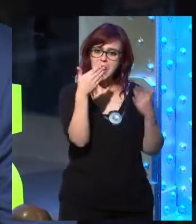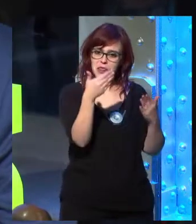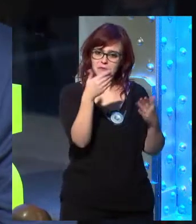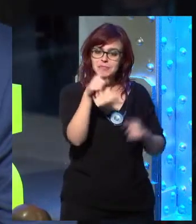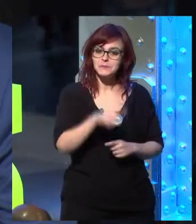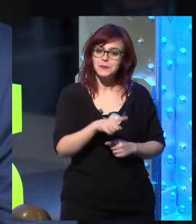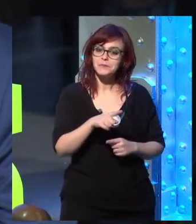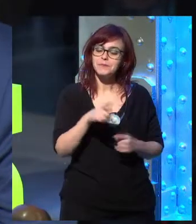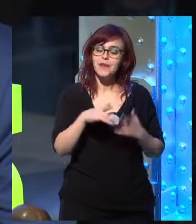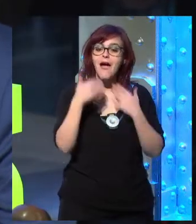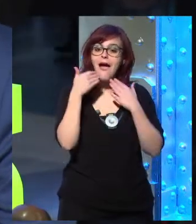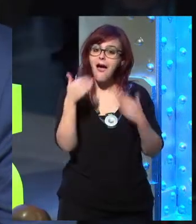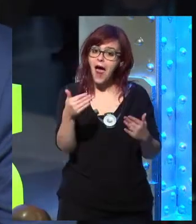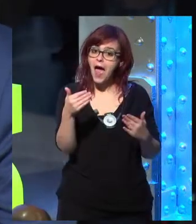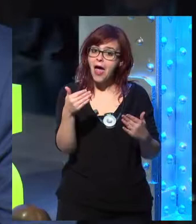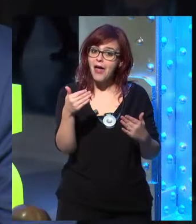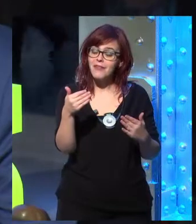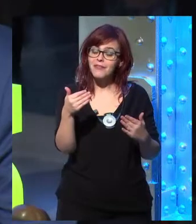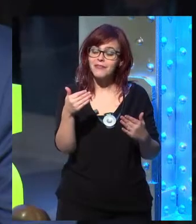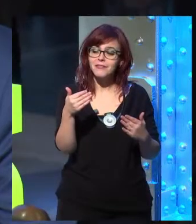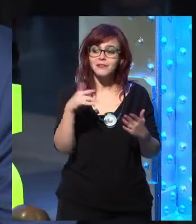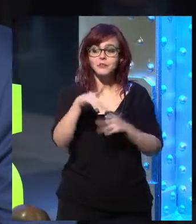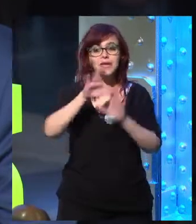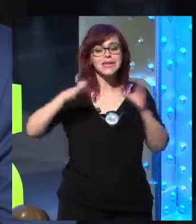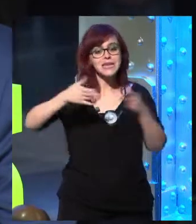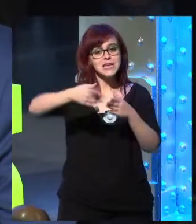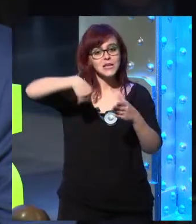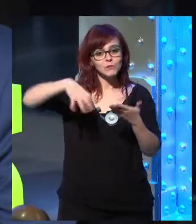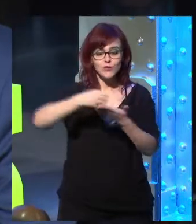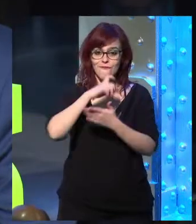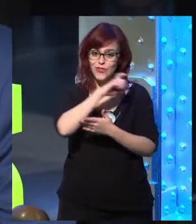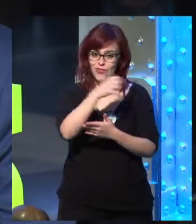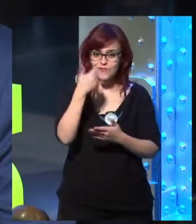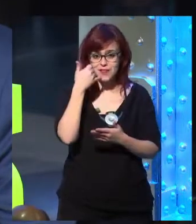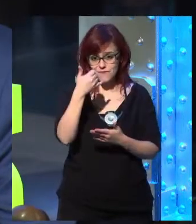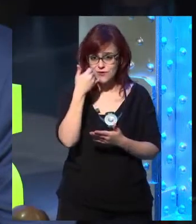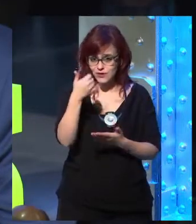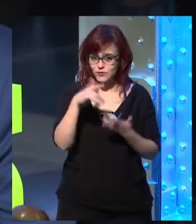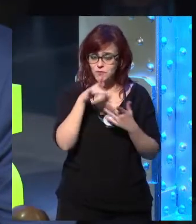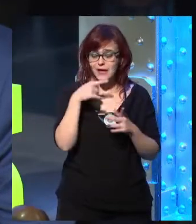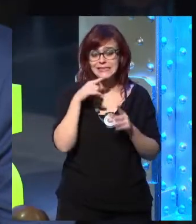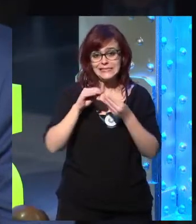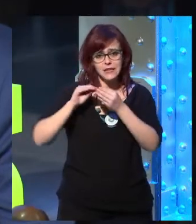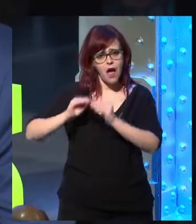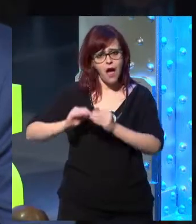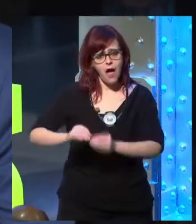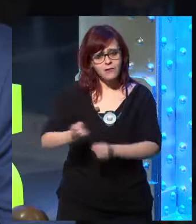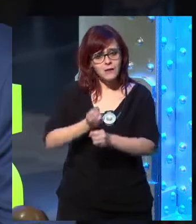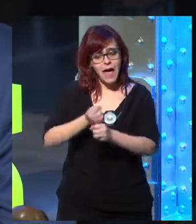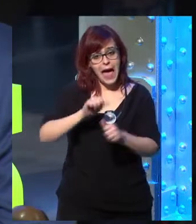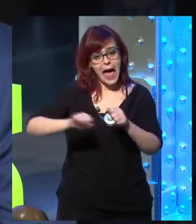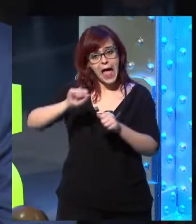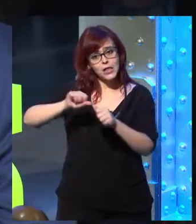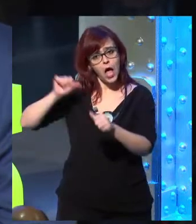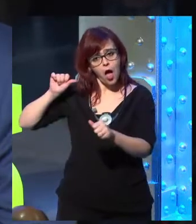worth it. Of course, we would like to thank the whole team from Fundación Telefonica, who have